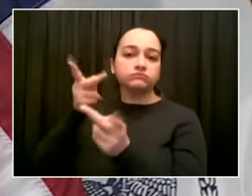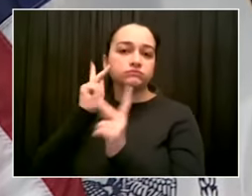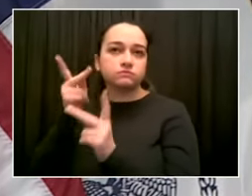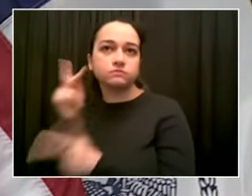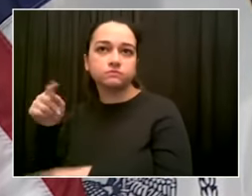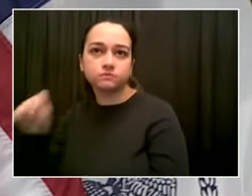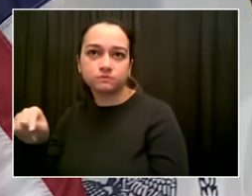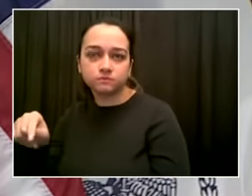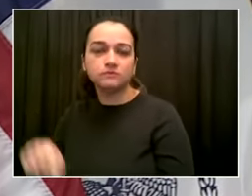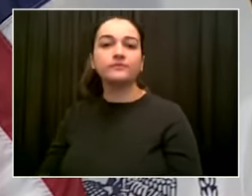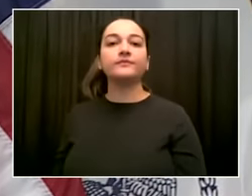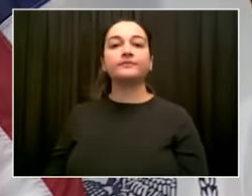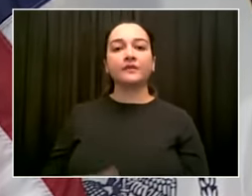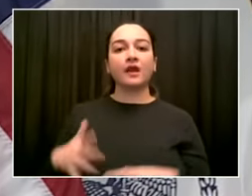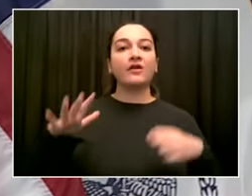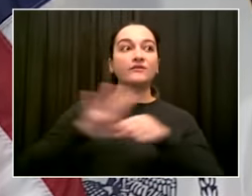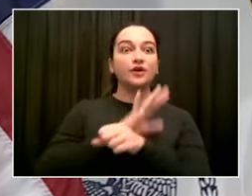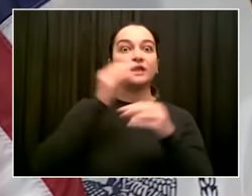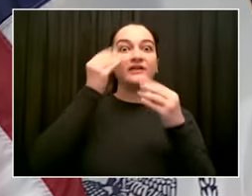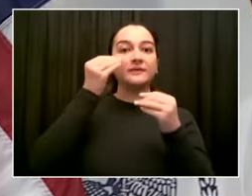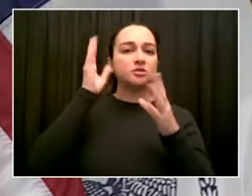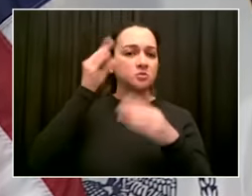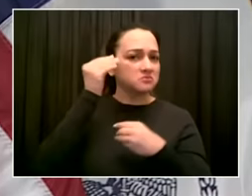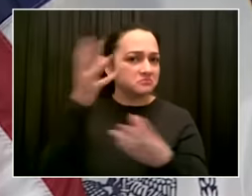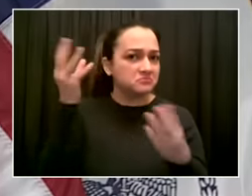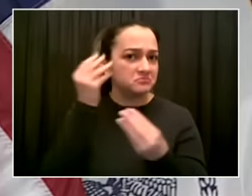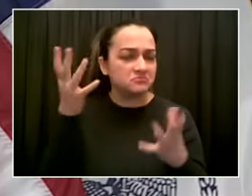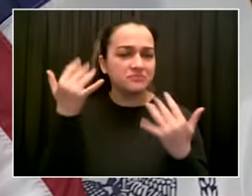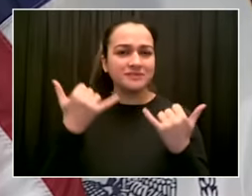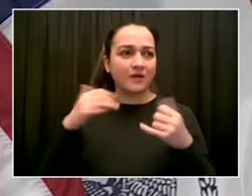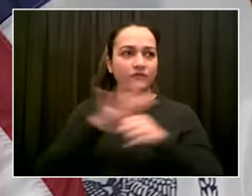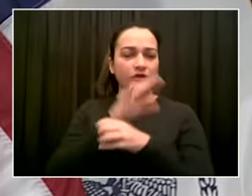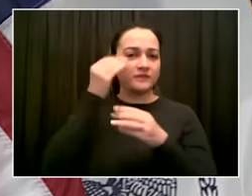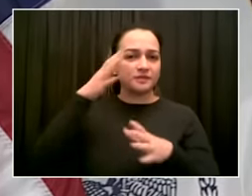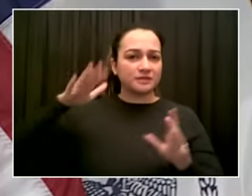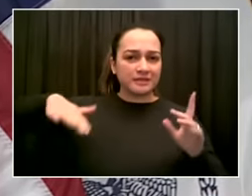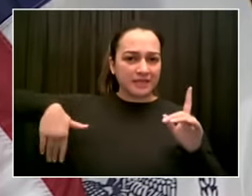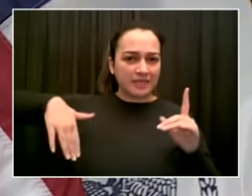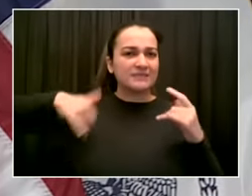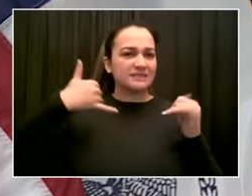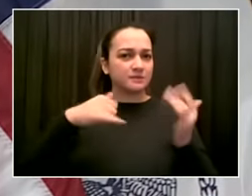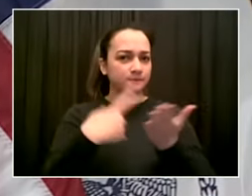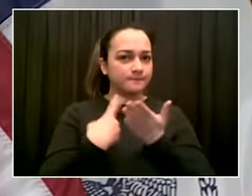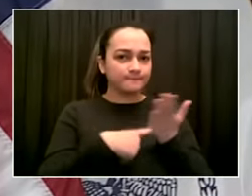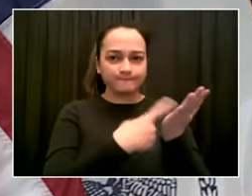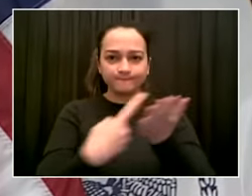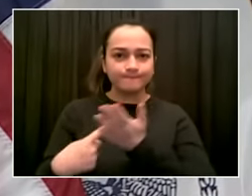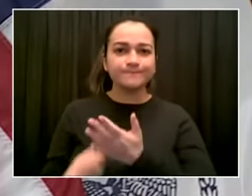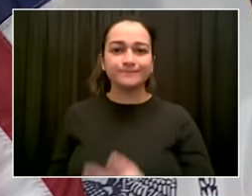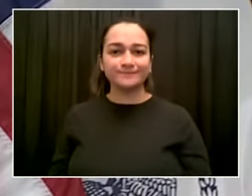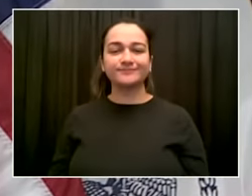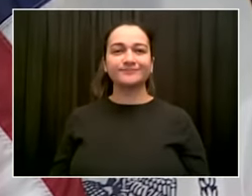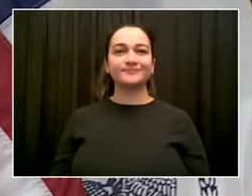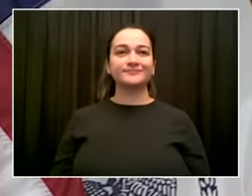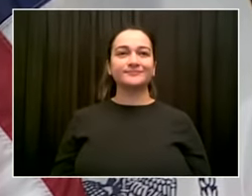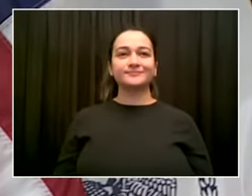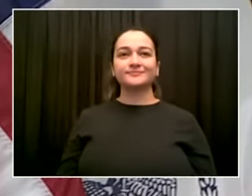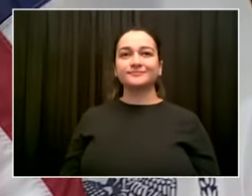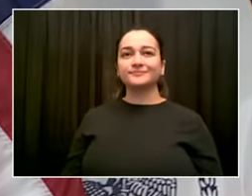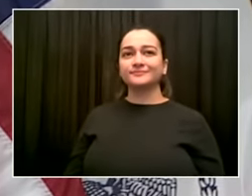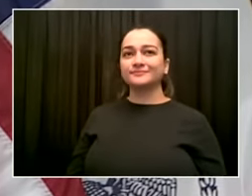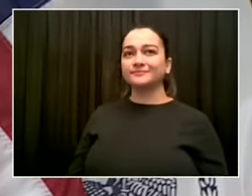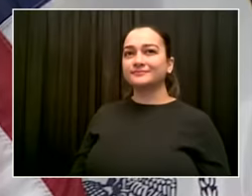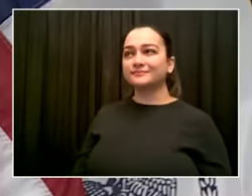good. Go ahead, Matt. Yeah, nothing for me. Thank you. Sure. So I got to follow up with the yes or no. So overall, under the